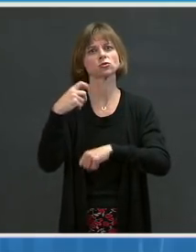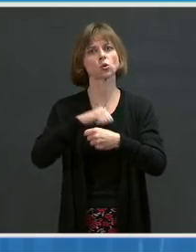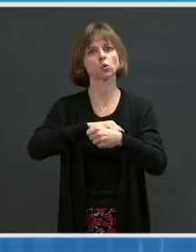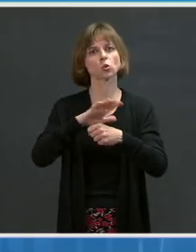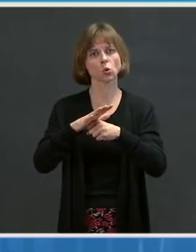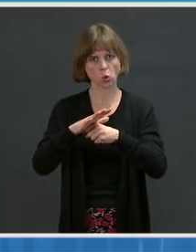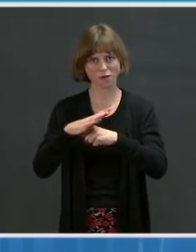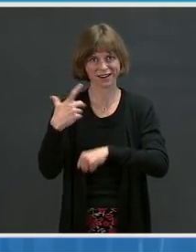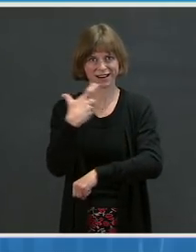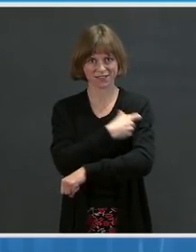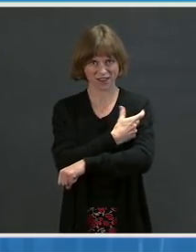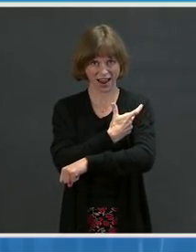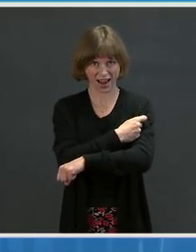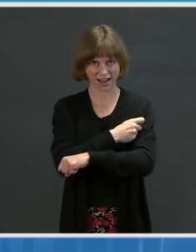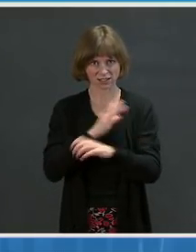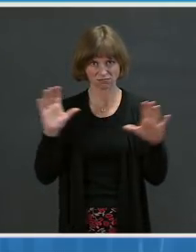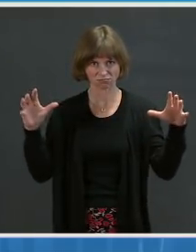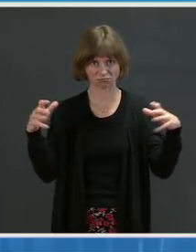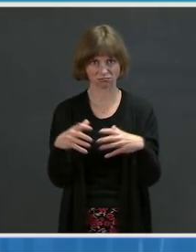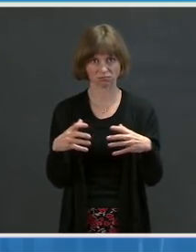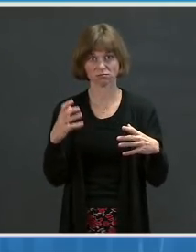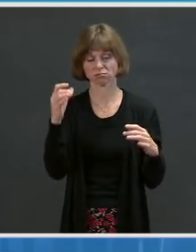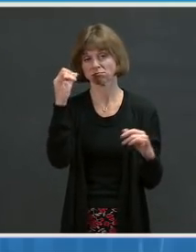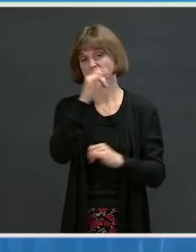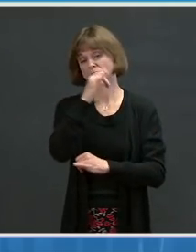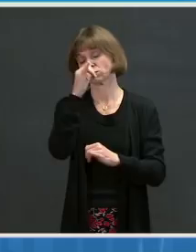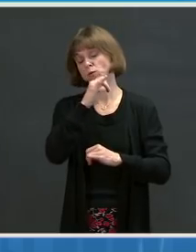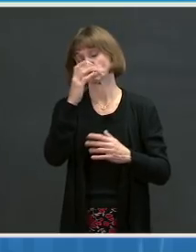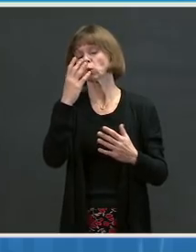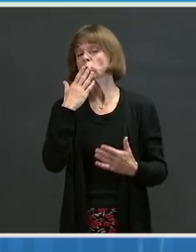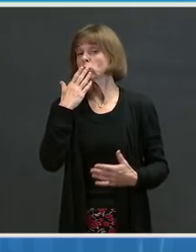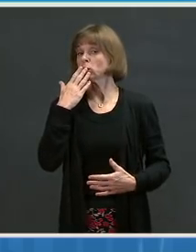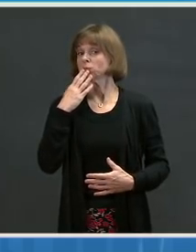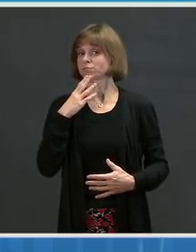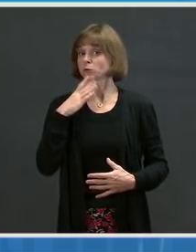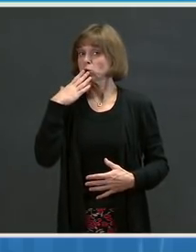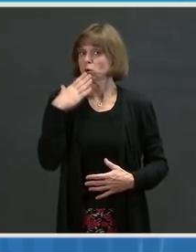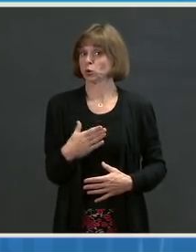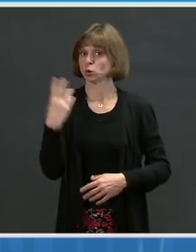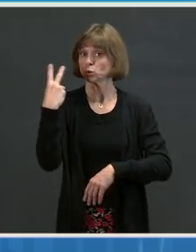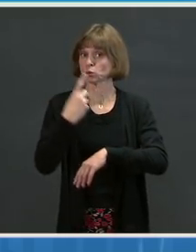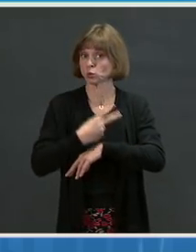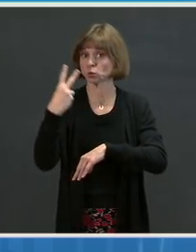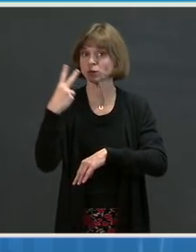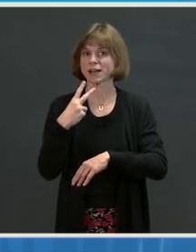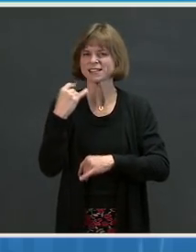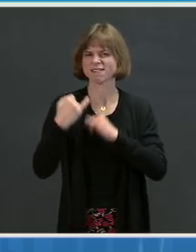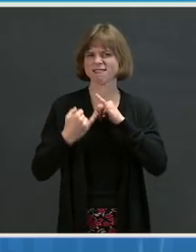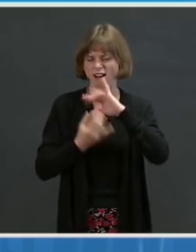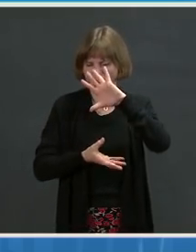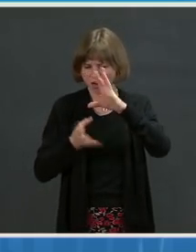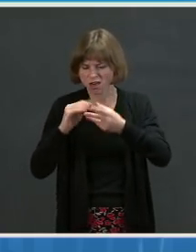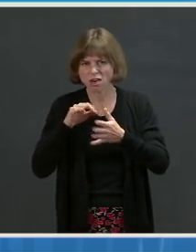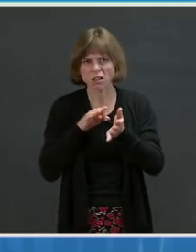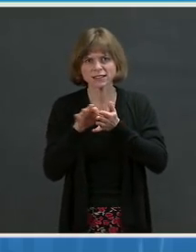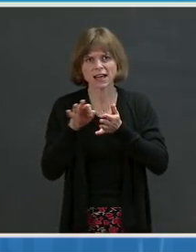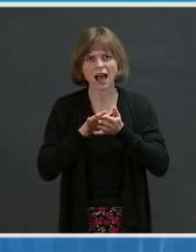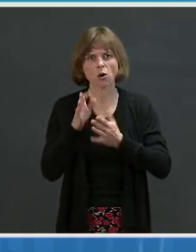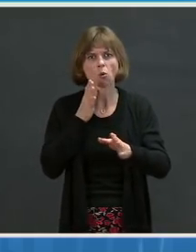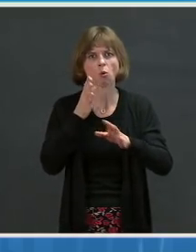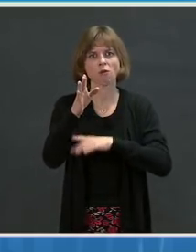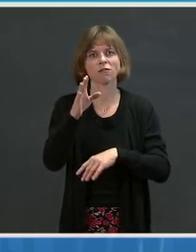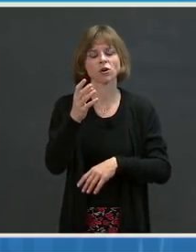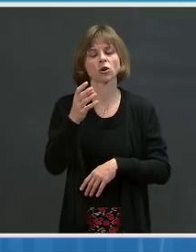that time, we've had an extraordinary few days. Our final tally, we've virtually assembled over 12,000